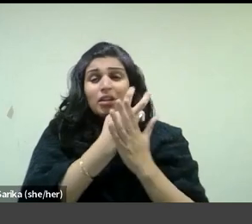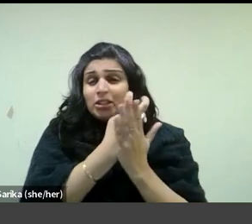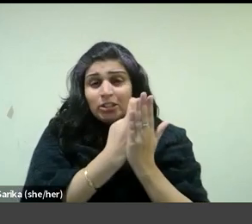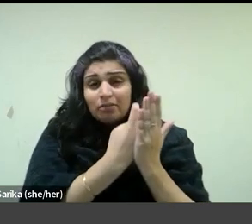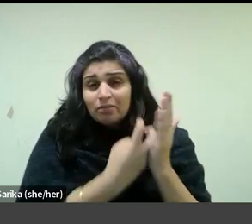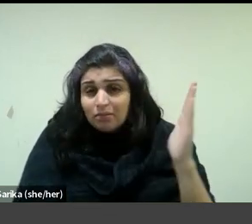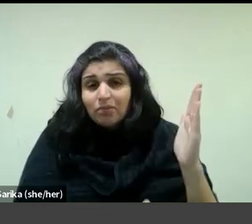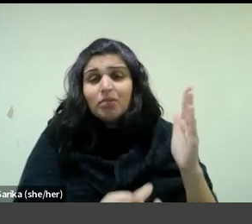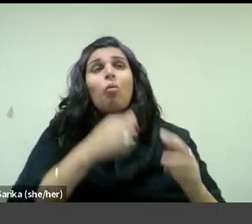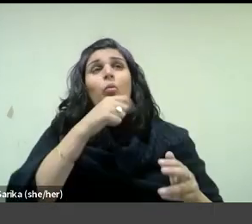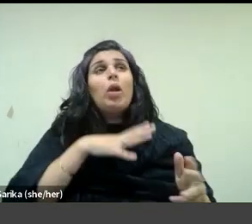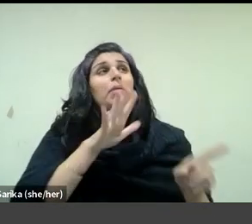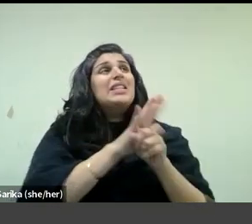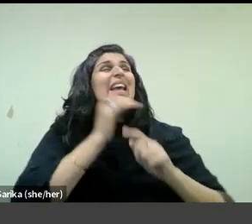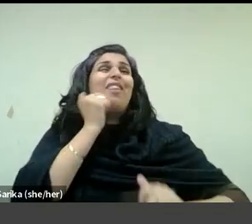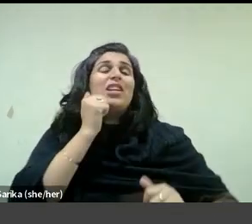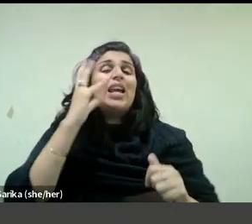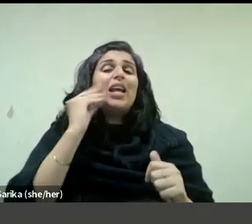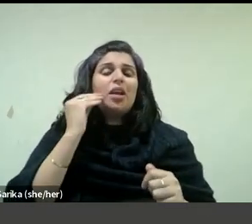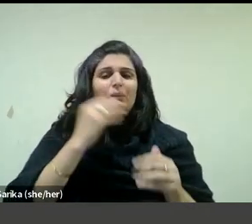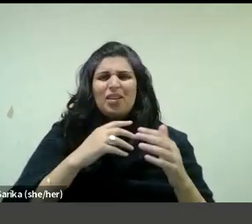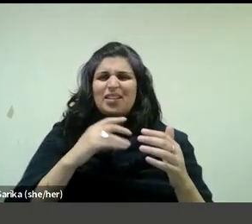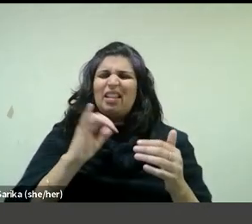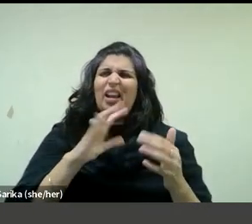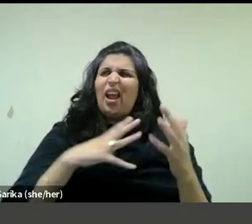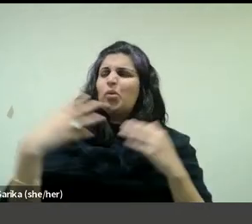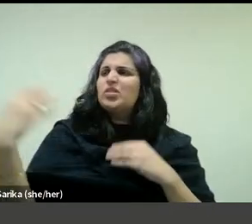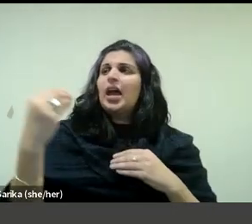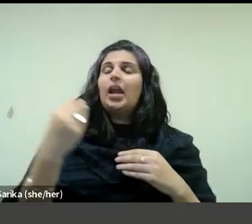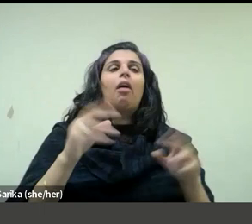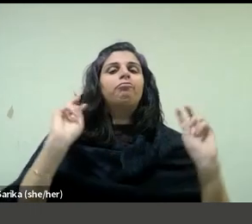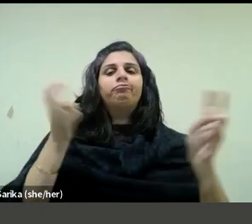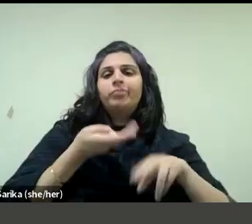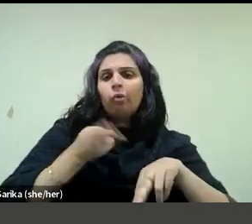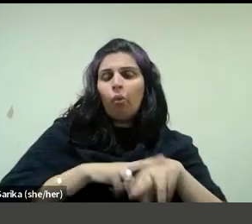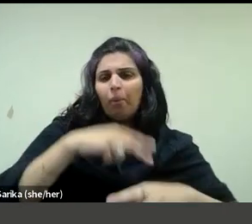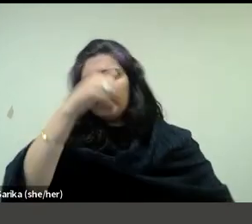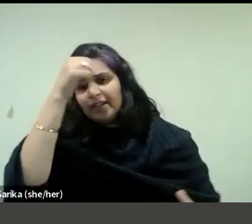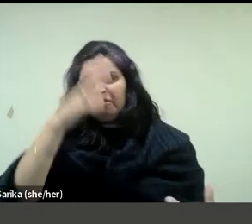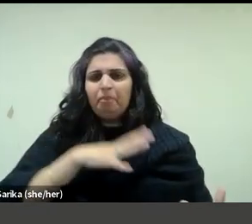women's everyday experience lies outside the terrain of normative masculinity.